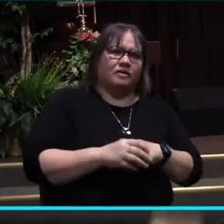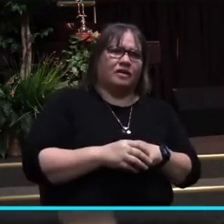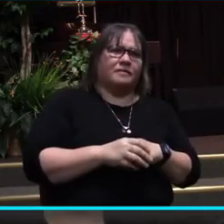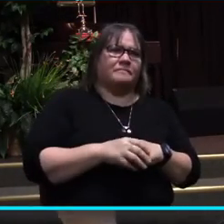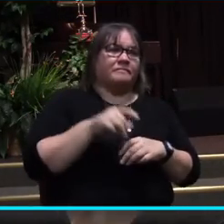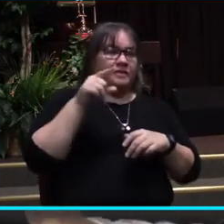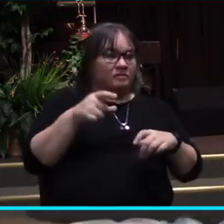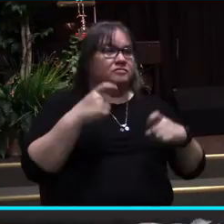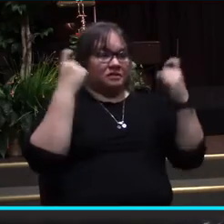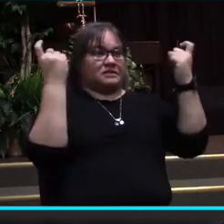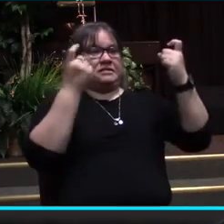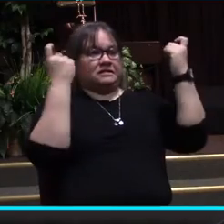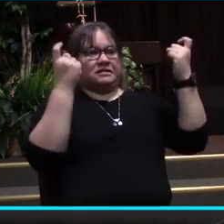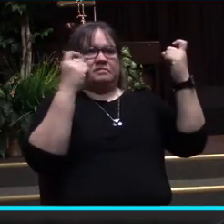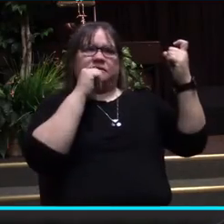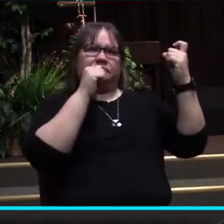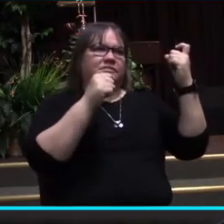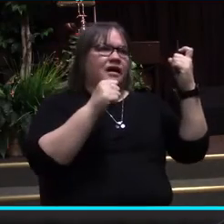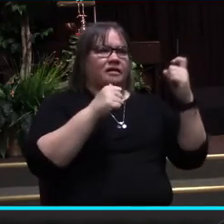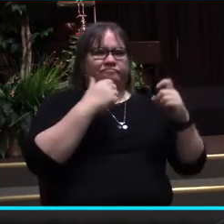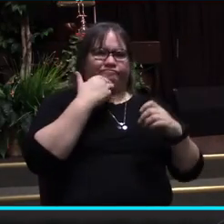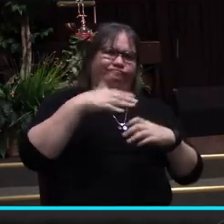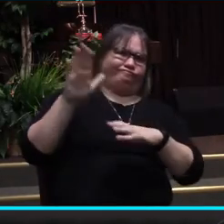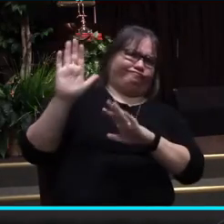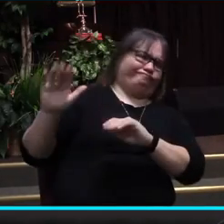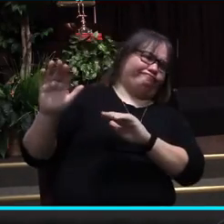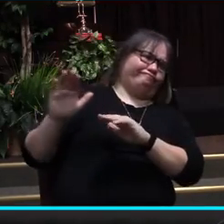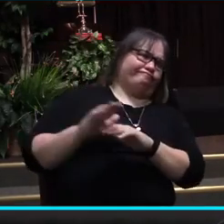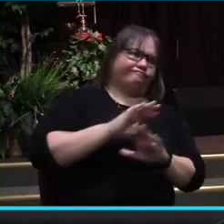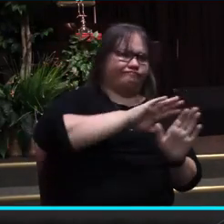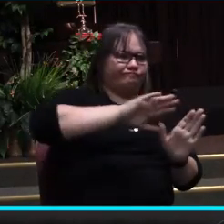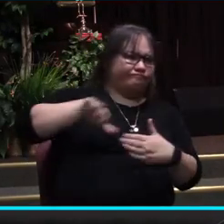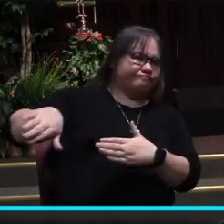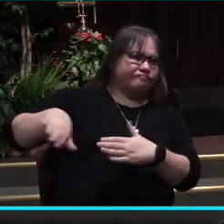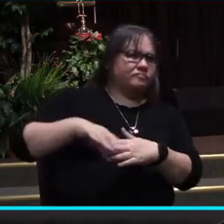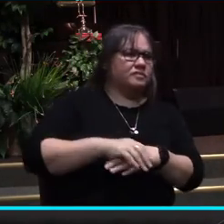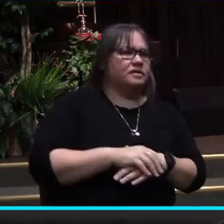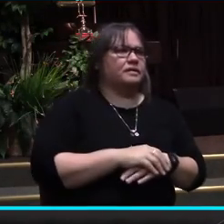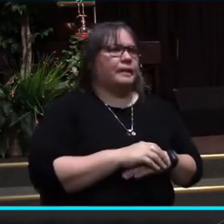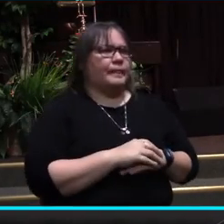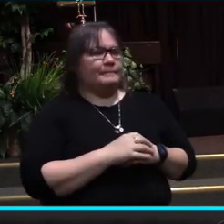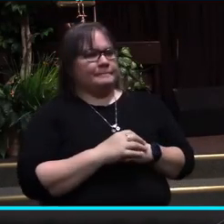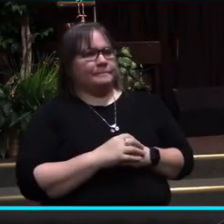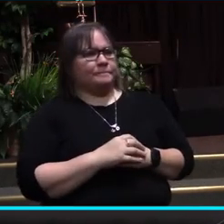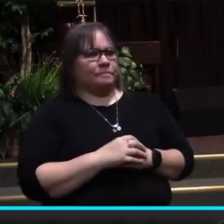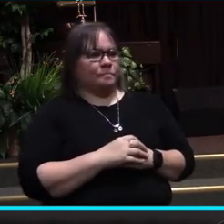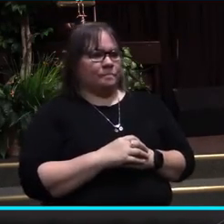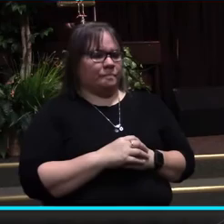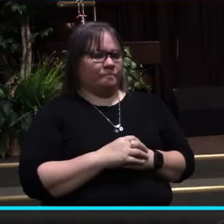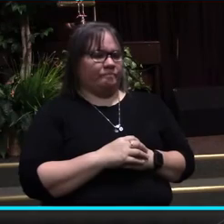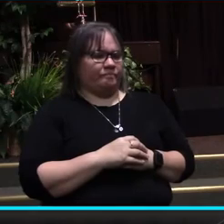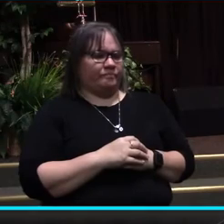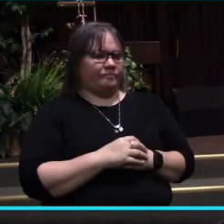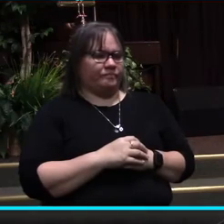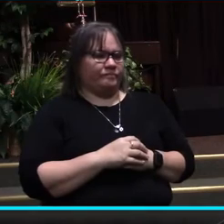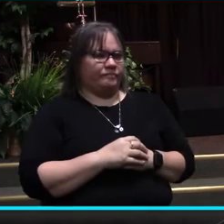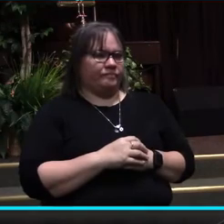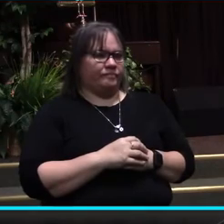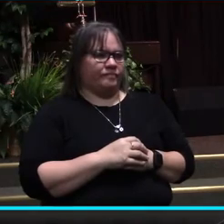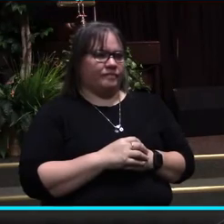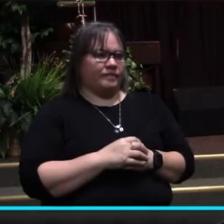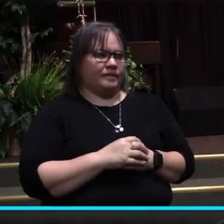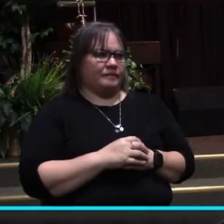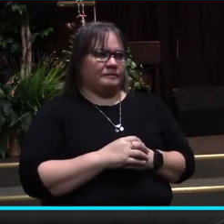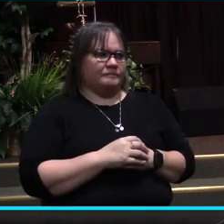is to be celebrated, not rejected. In recent months, the issue of sexual sexual